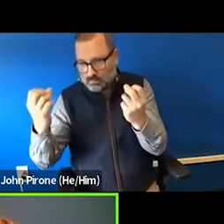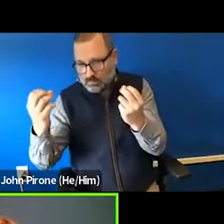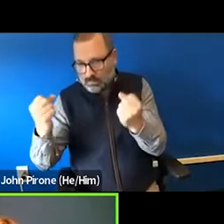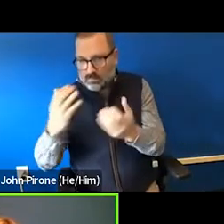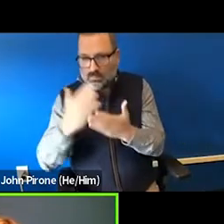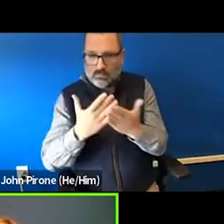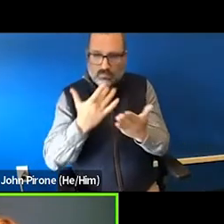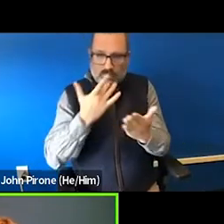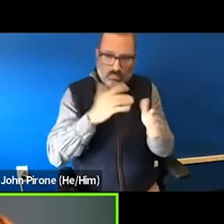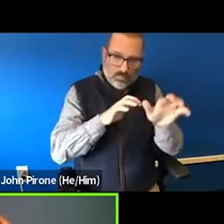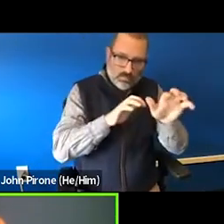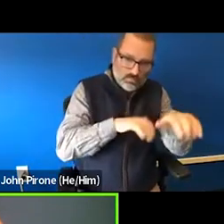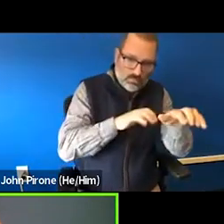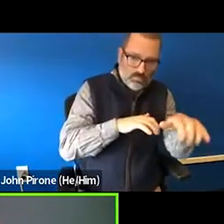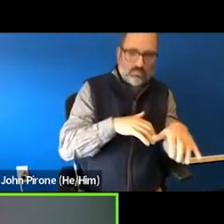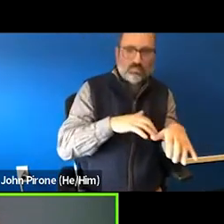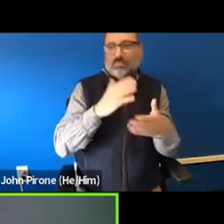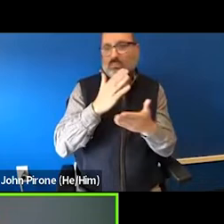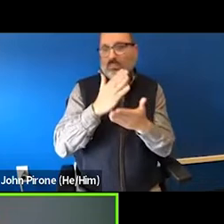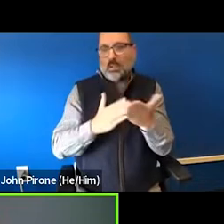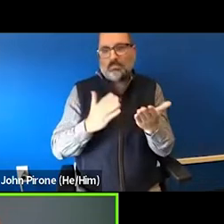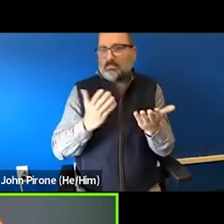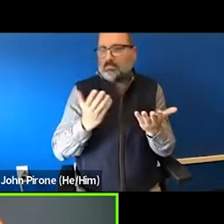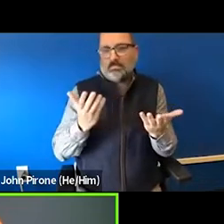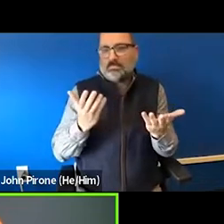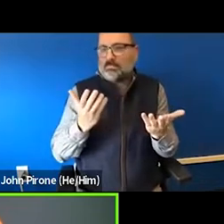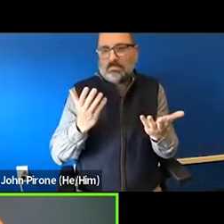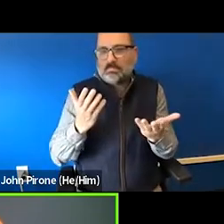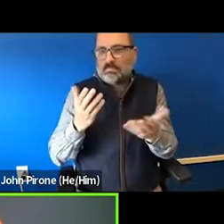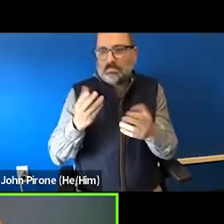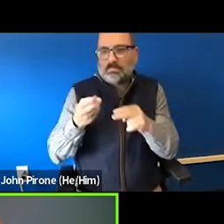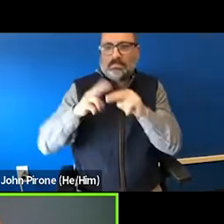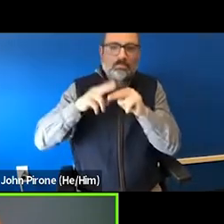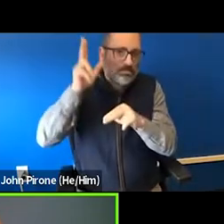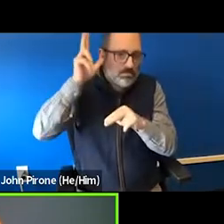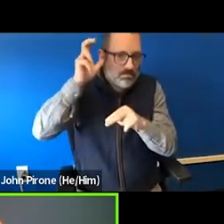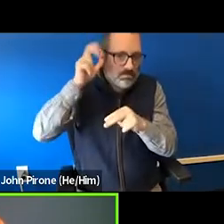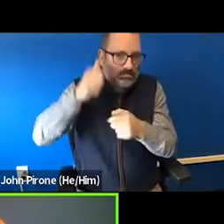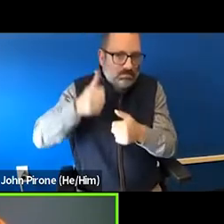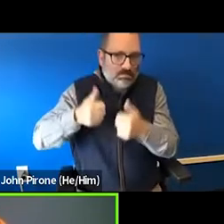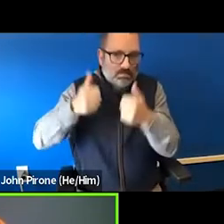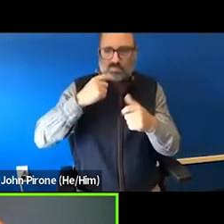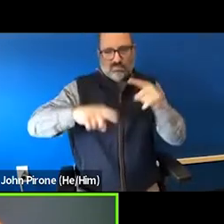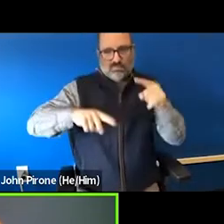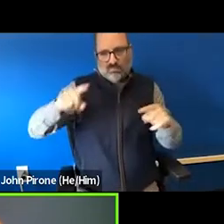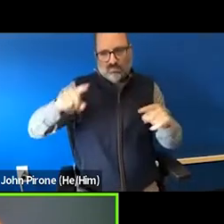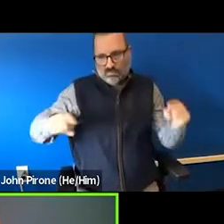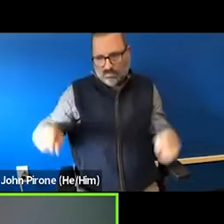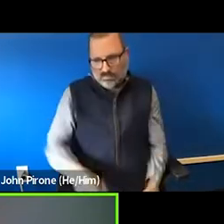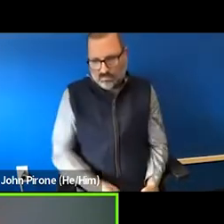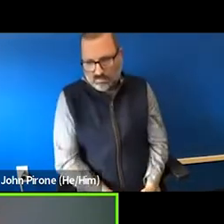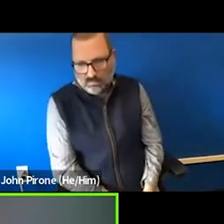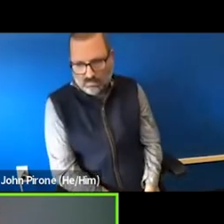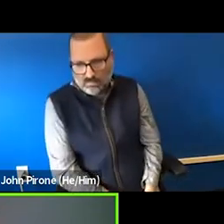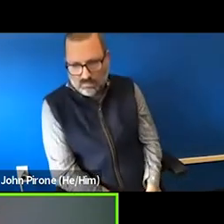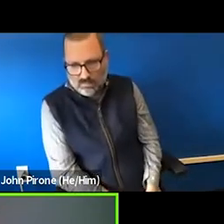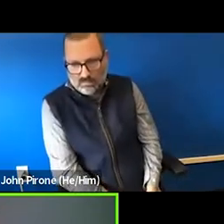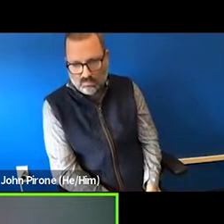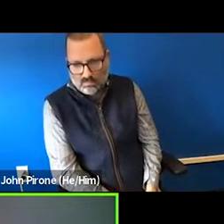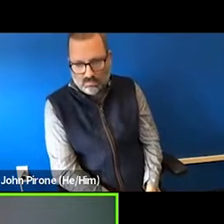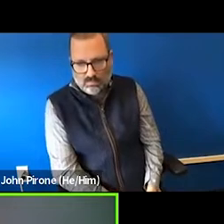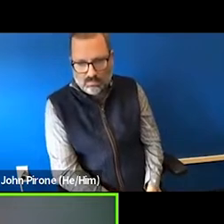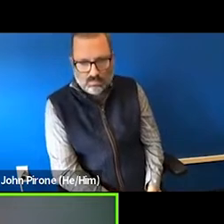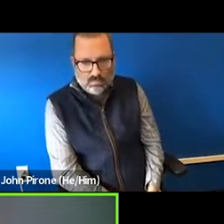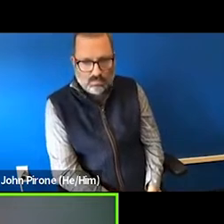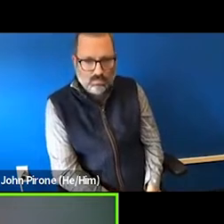American sign language as an accommodation. You're going to meet individuals that are going to prefer one over